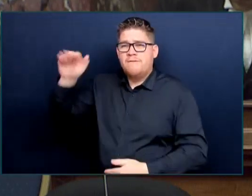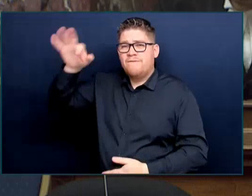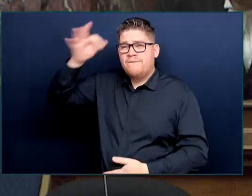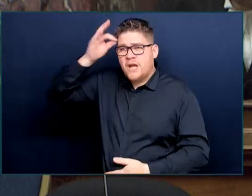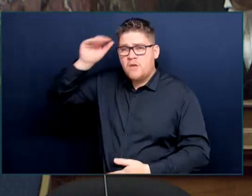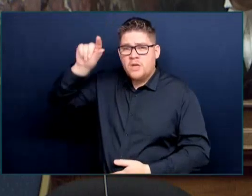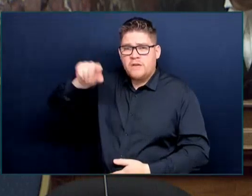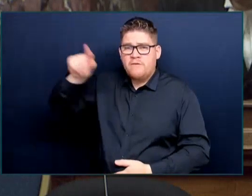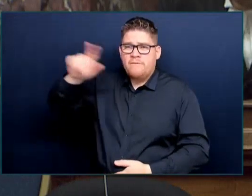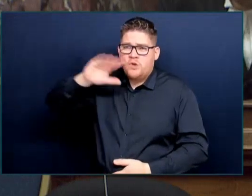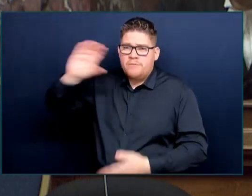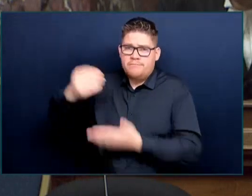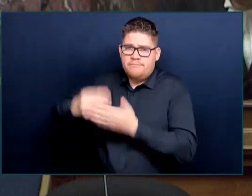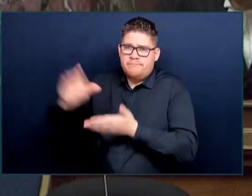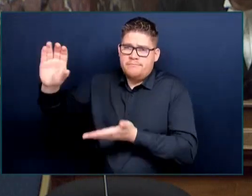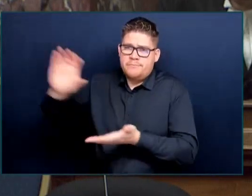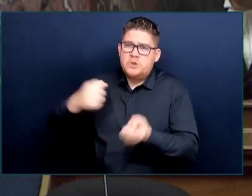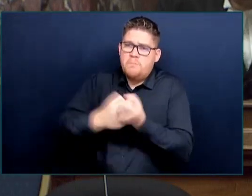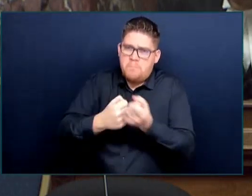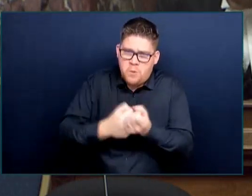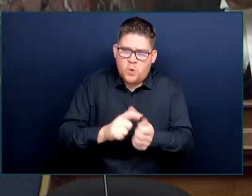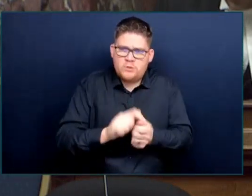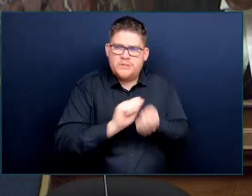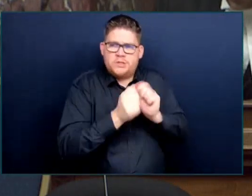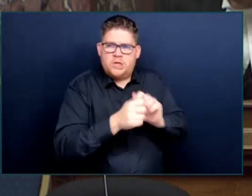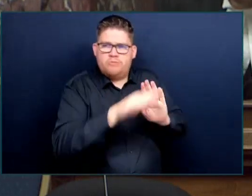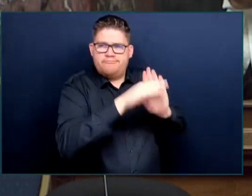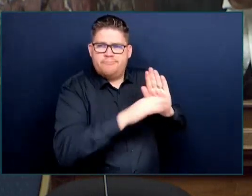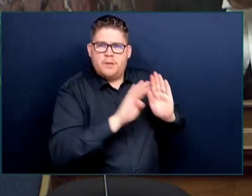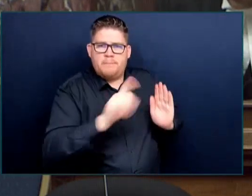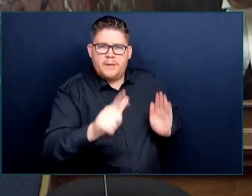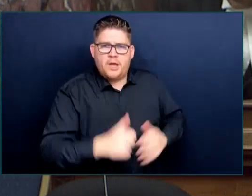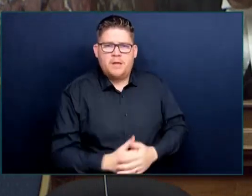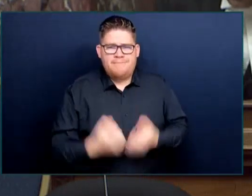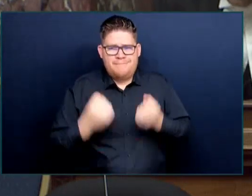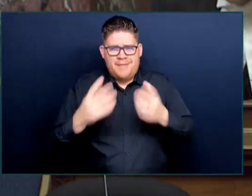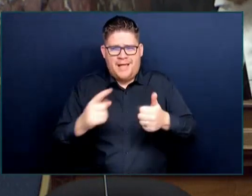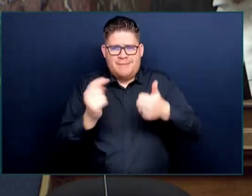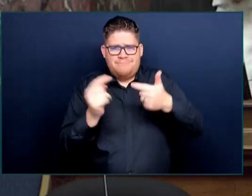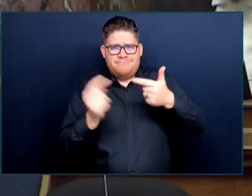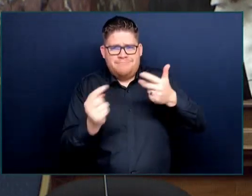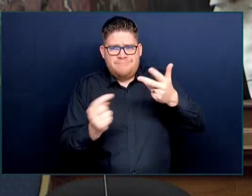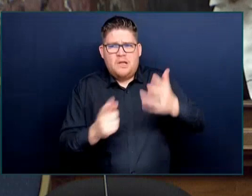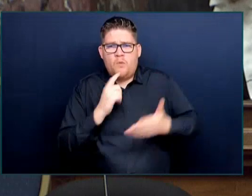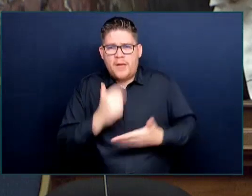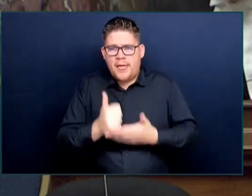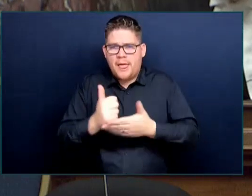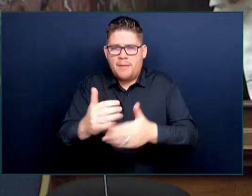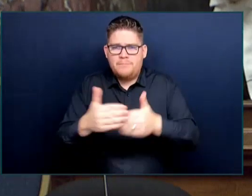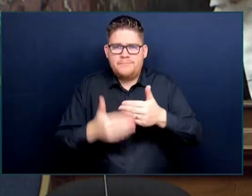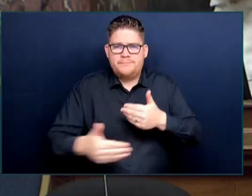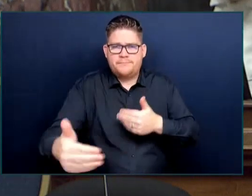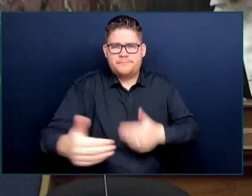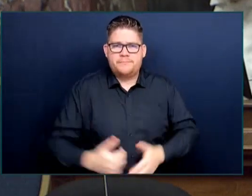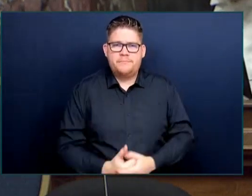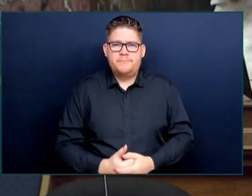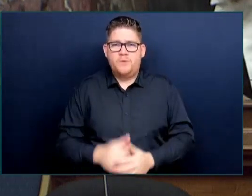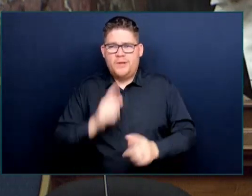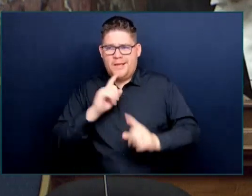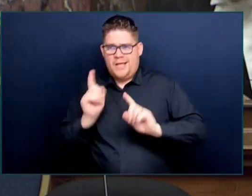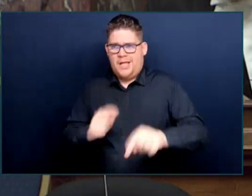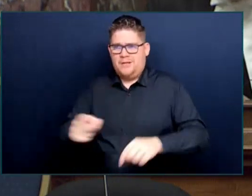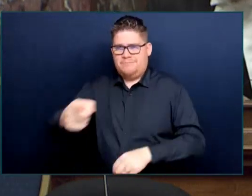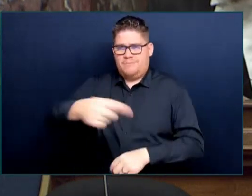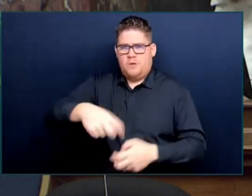tools in place for our Crown prosecutors to respond to repeat violent offenders. We're going to keep doing the work necessary to help make sure that our